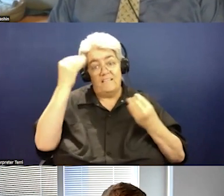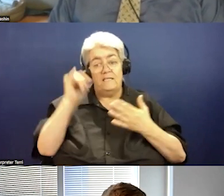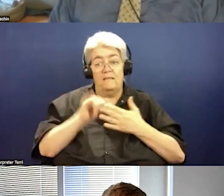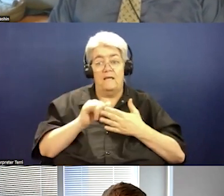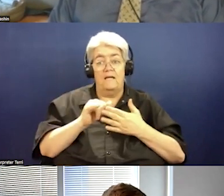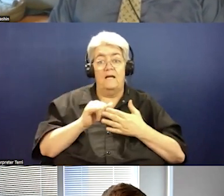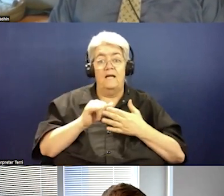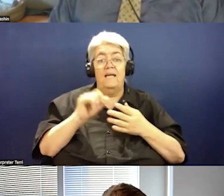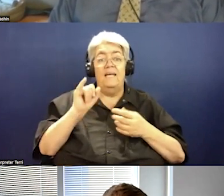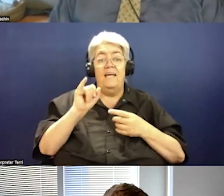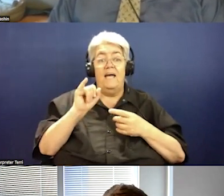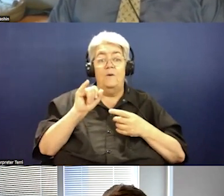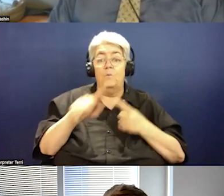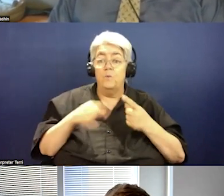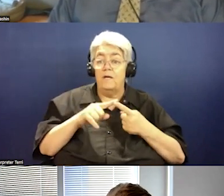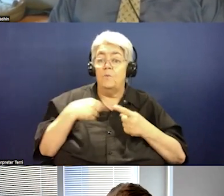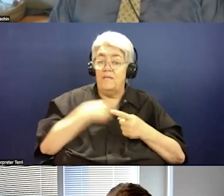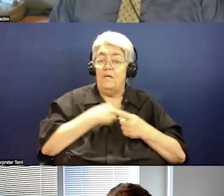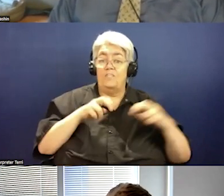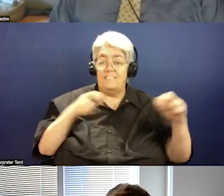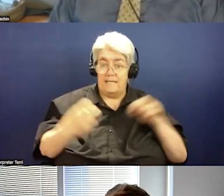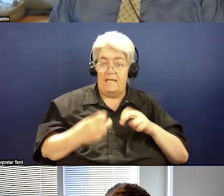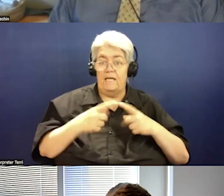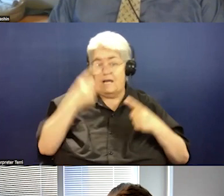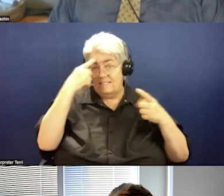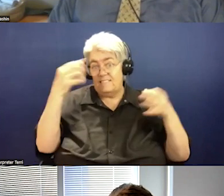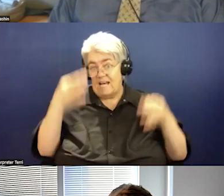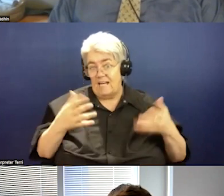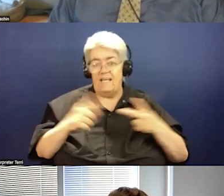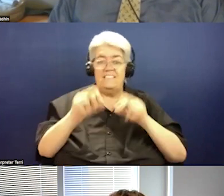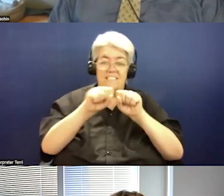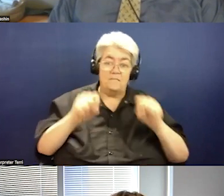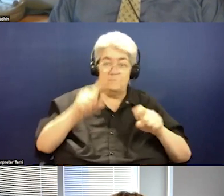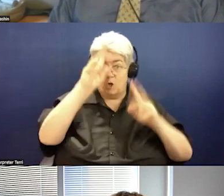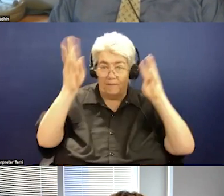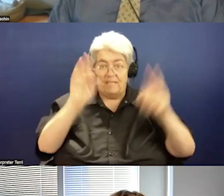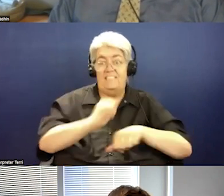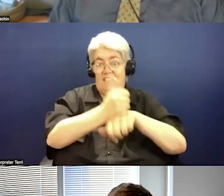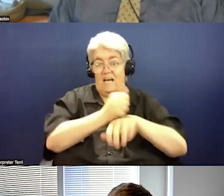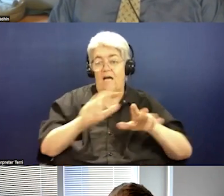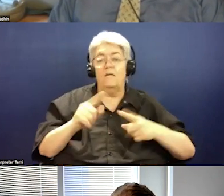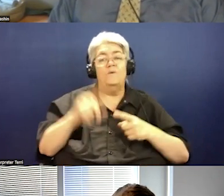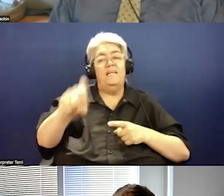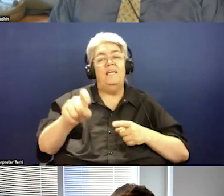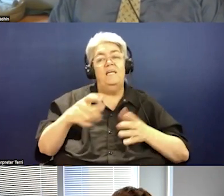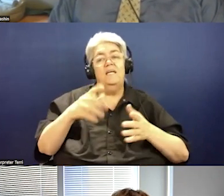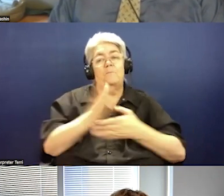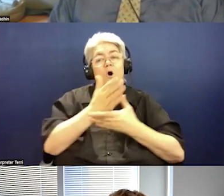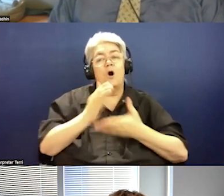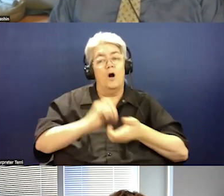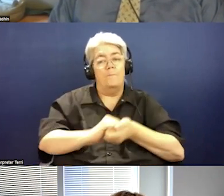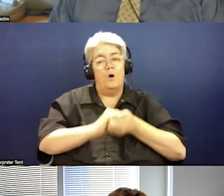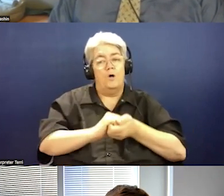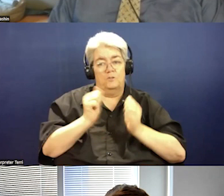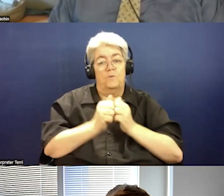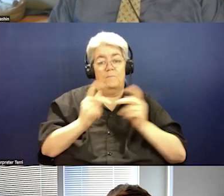at the tables we're all at, where decisions are being made, where these systems are being designed, we really need to have partners with a variety of, uh,